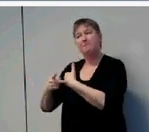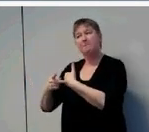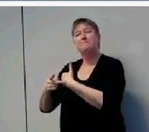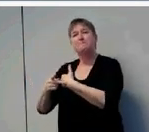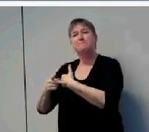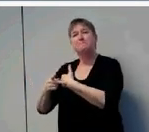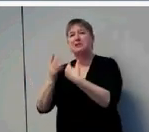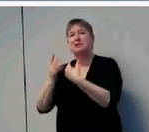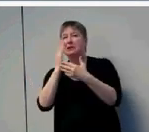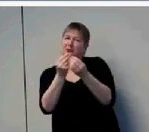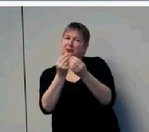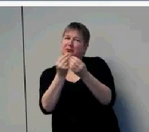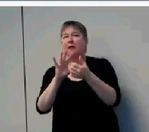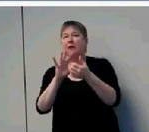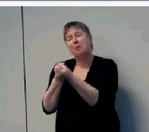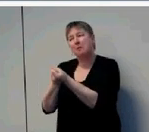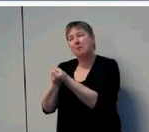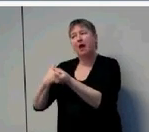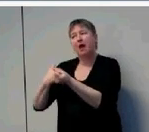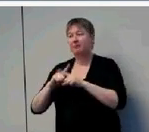issues in the United States.